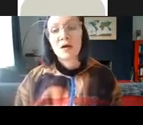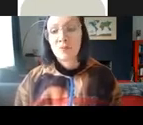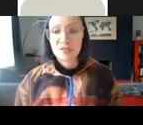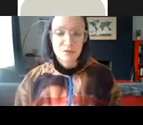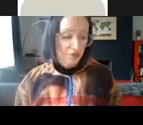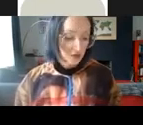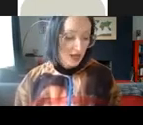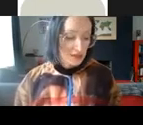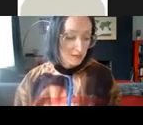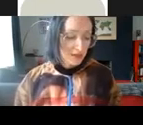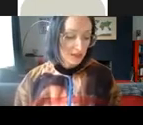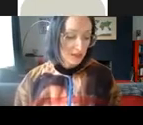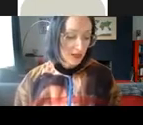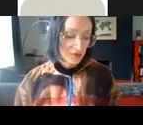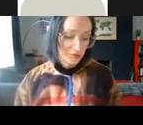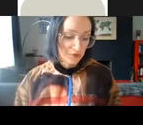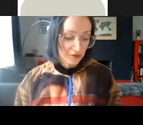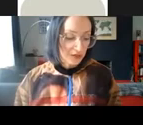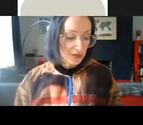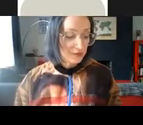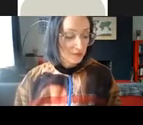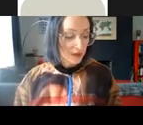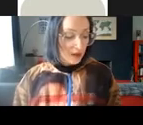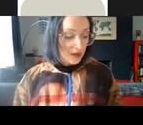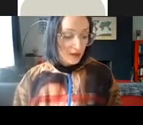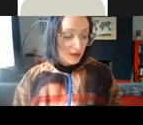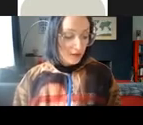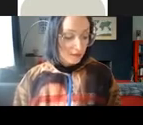preservation experts and museum professionals.